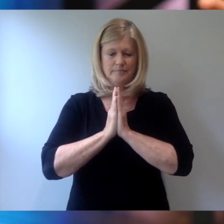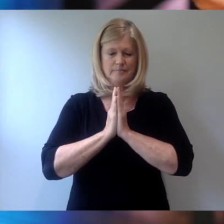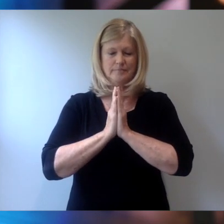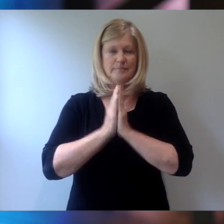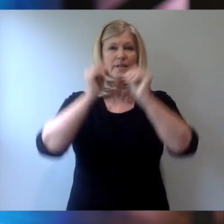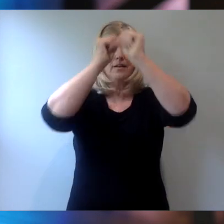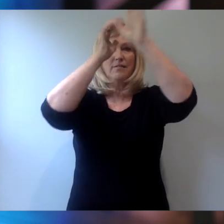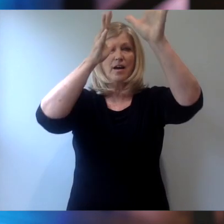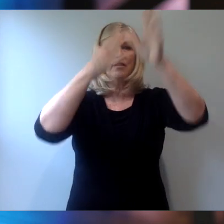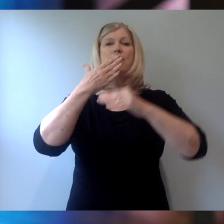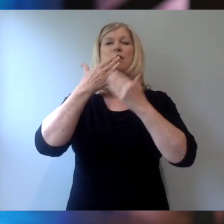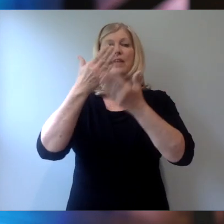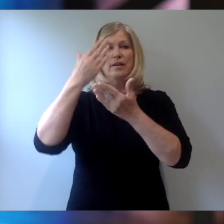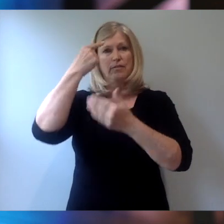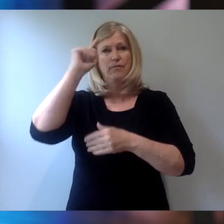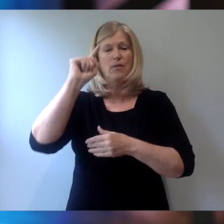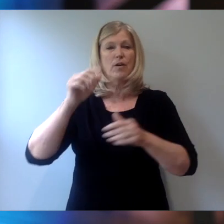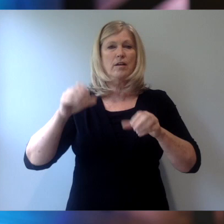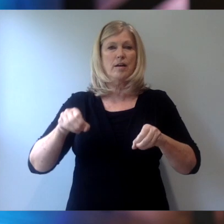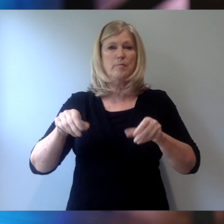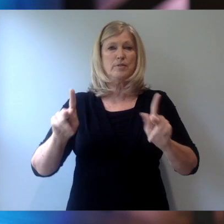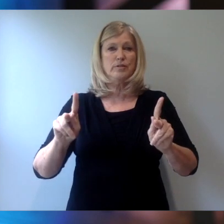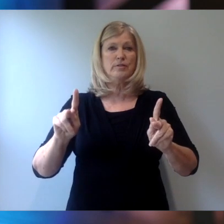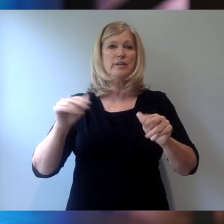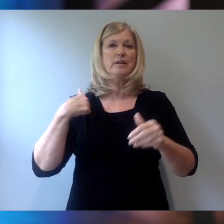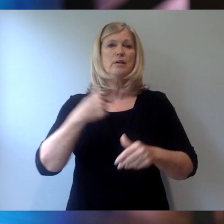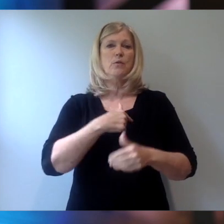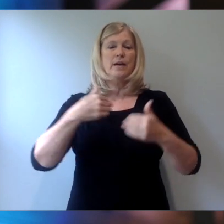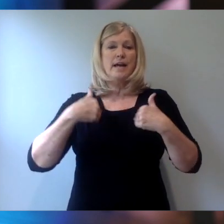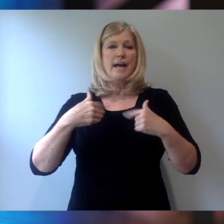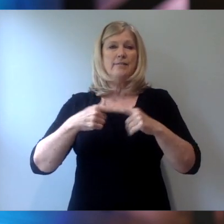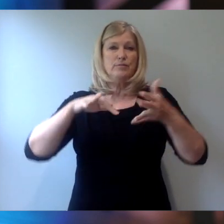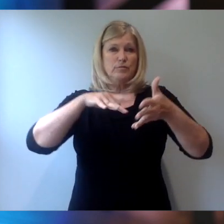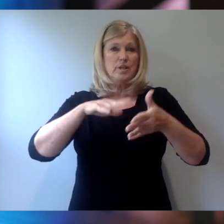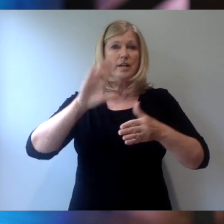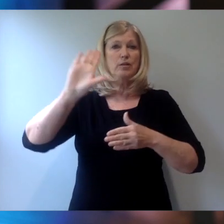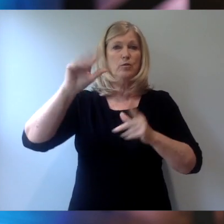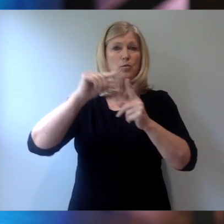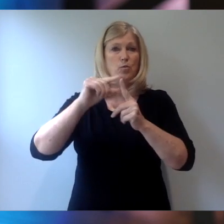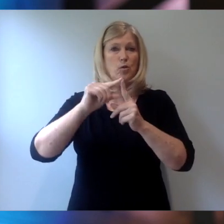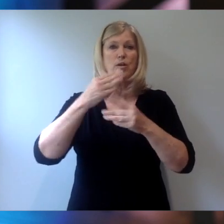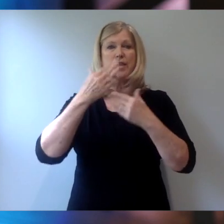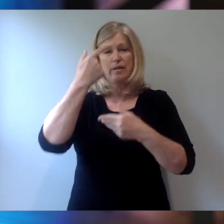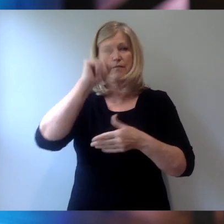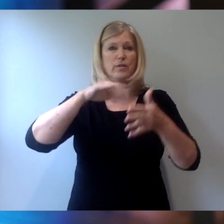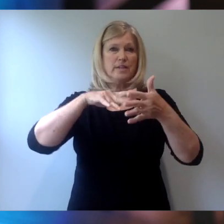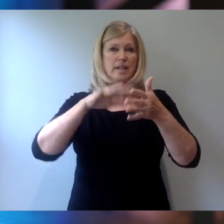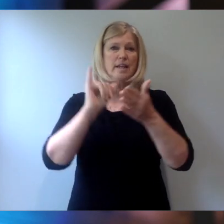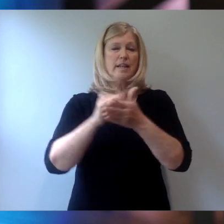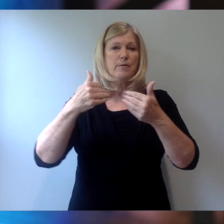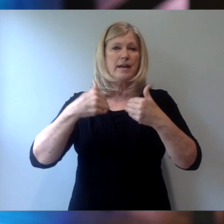Father, we're thankful for the opportunity that we have to study from your Word. We're grateful for the study that we have